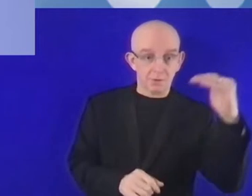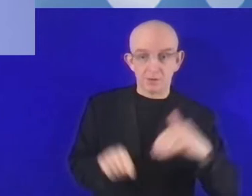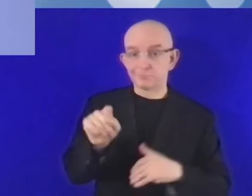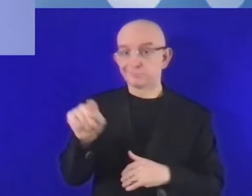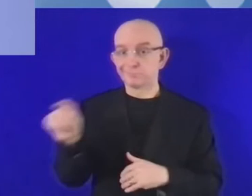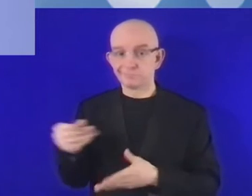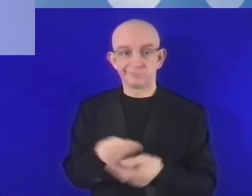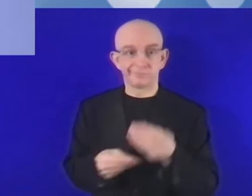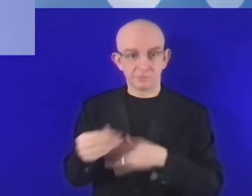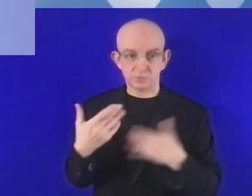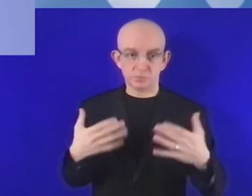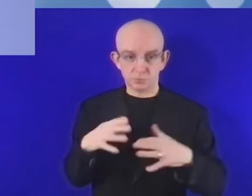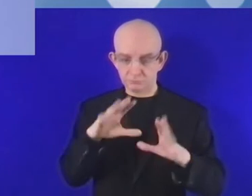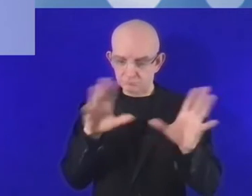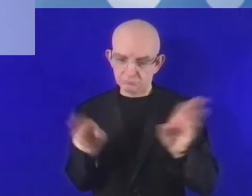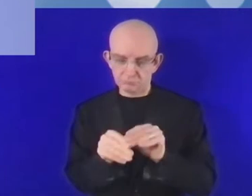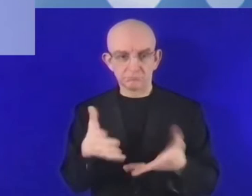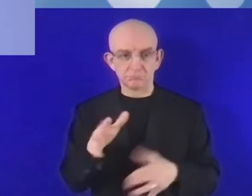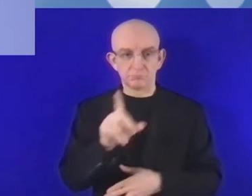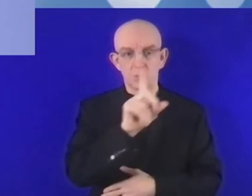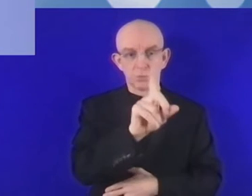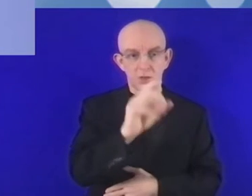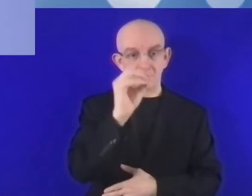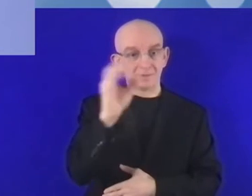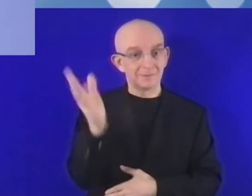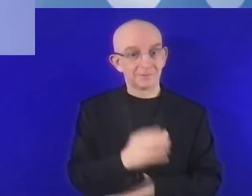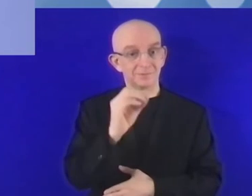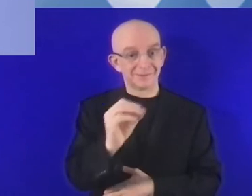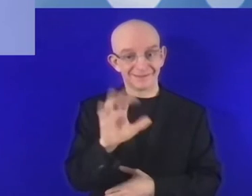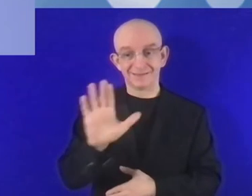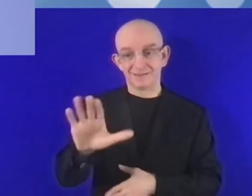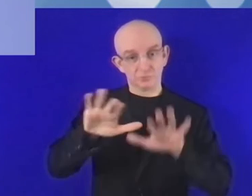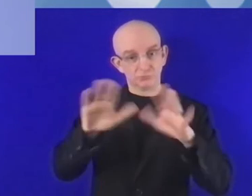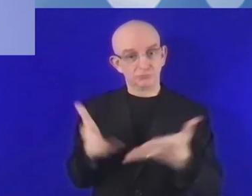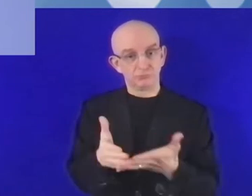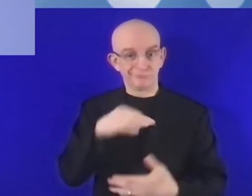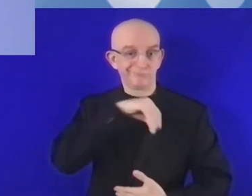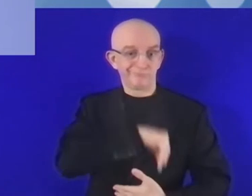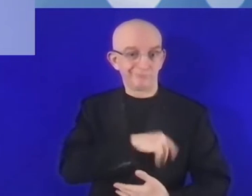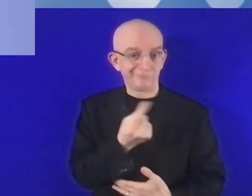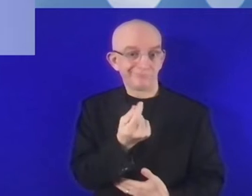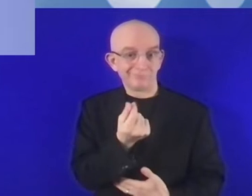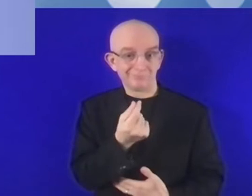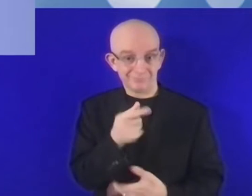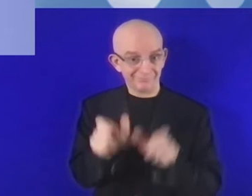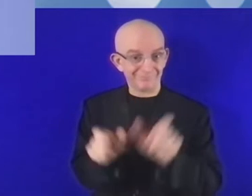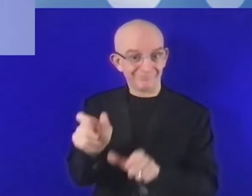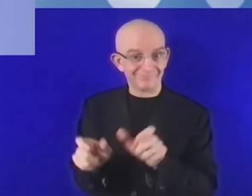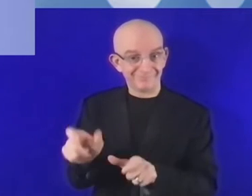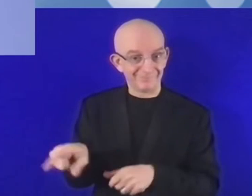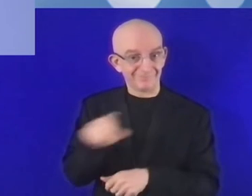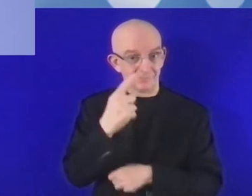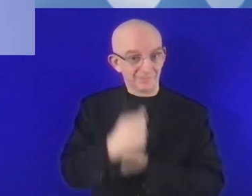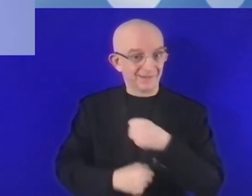So it's quite substantial gap in financing we are observing. It is why, for us, it's